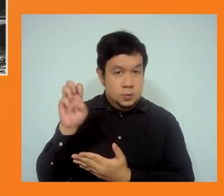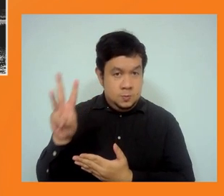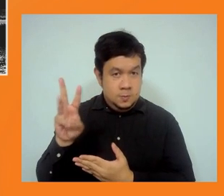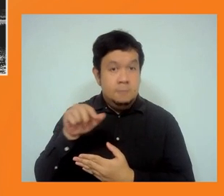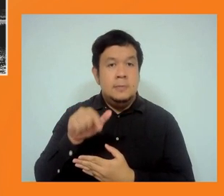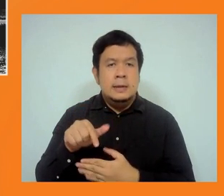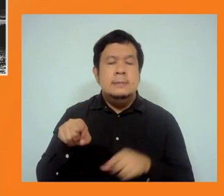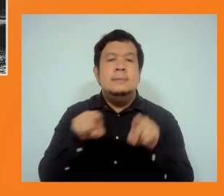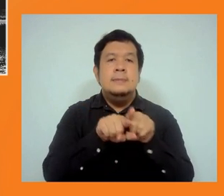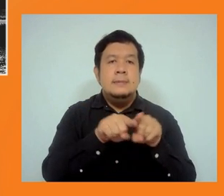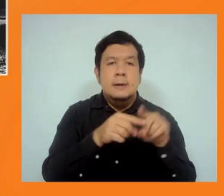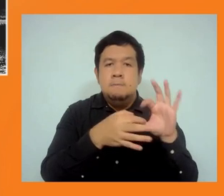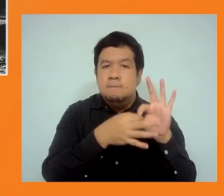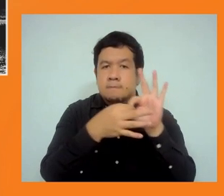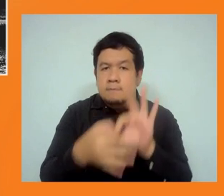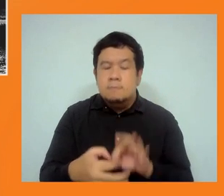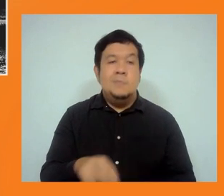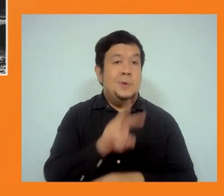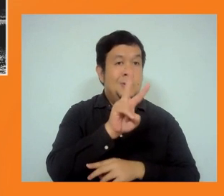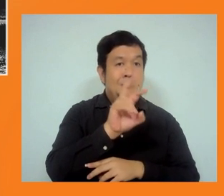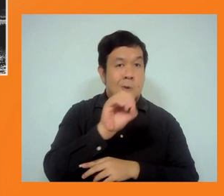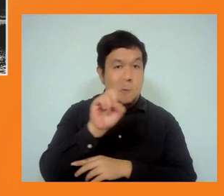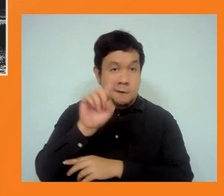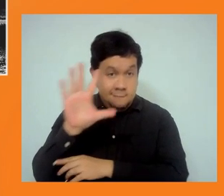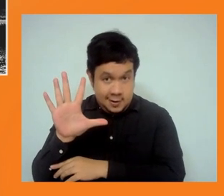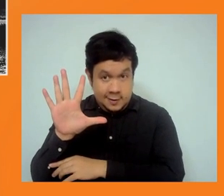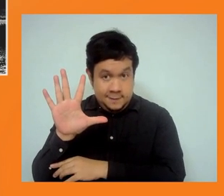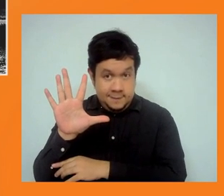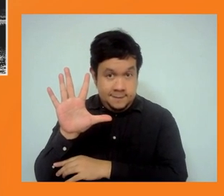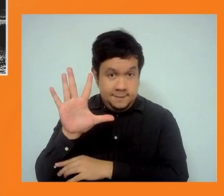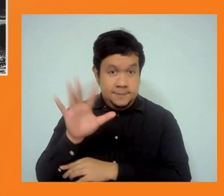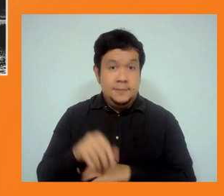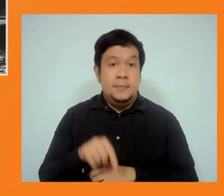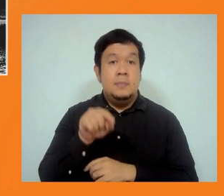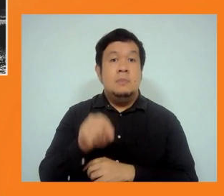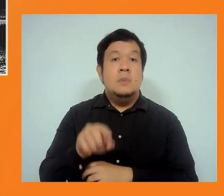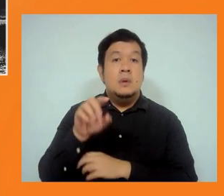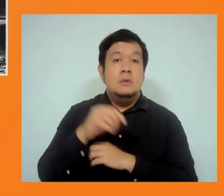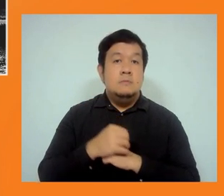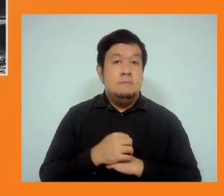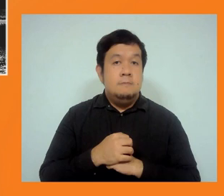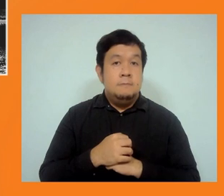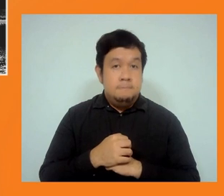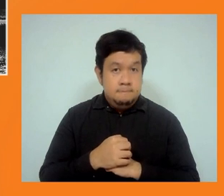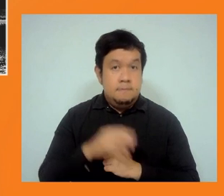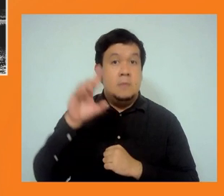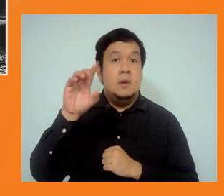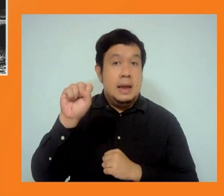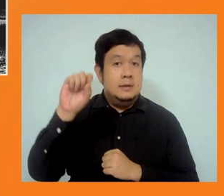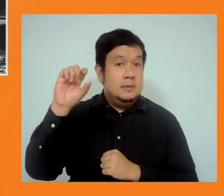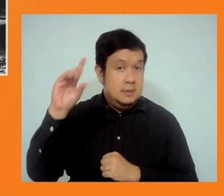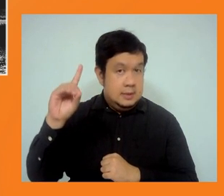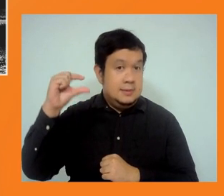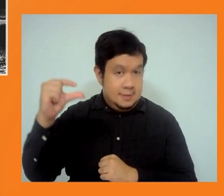we have the SDG declaration of the United Nations. And this SDG, by the way,